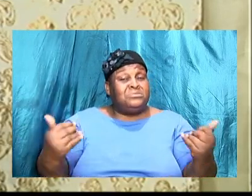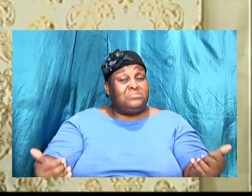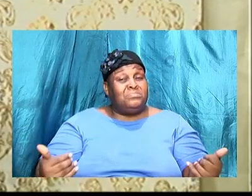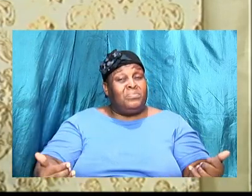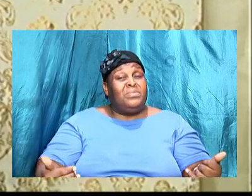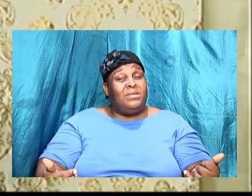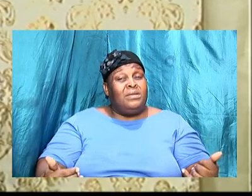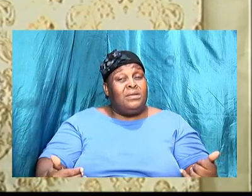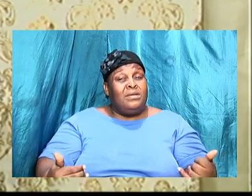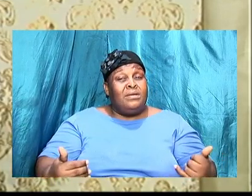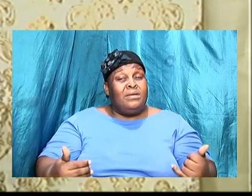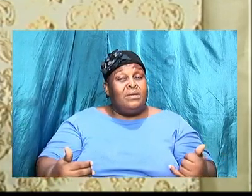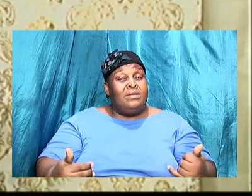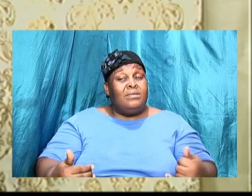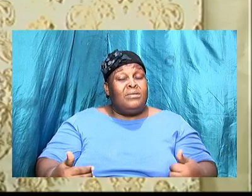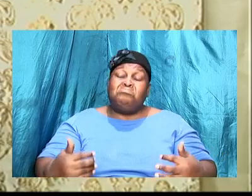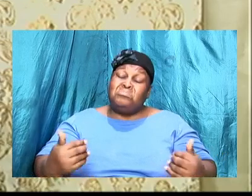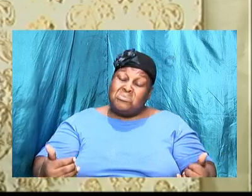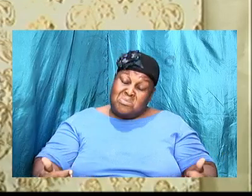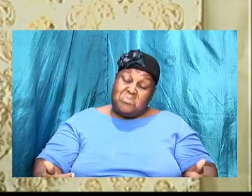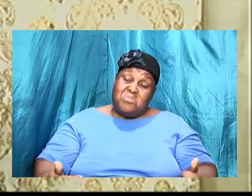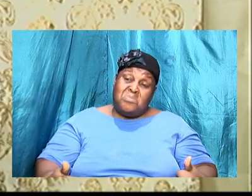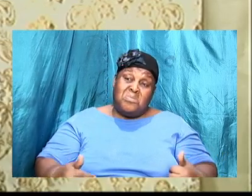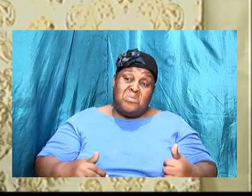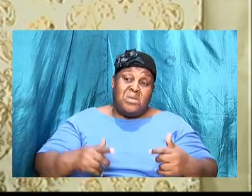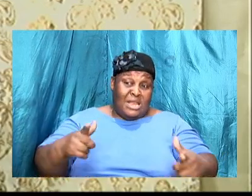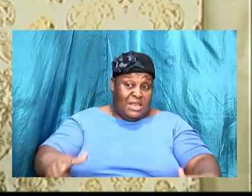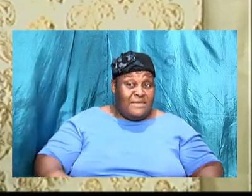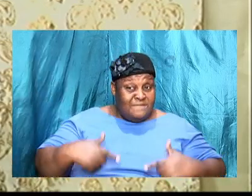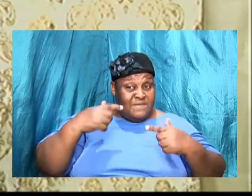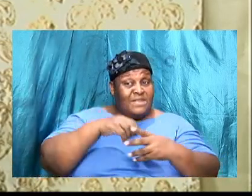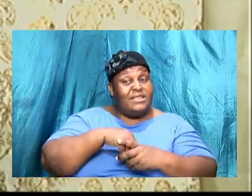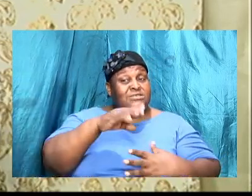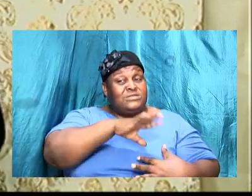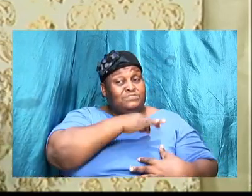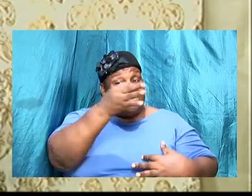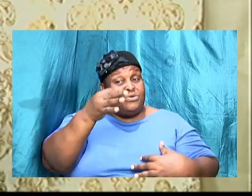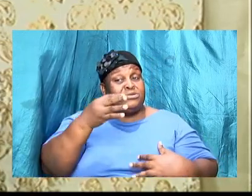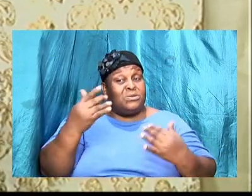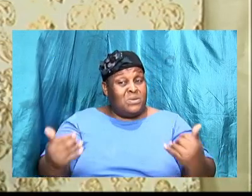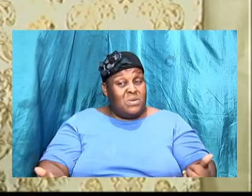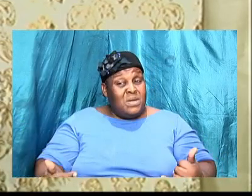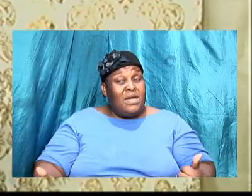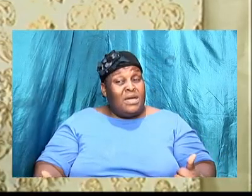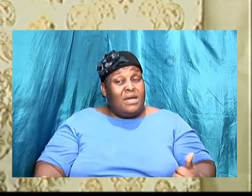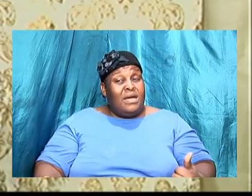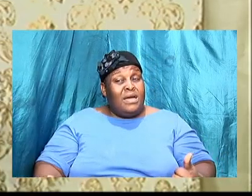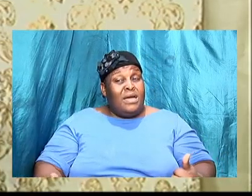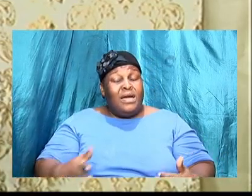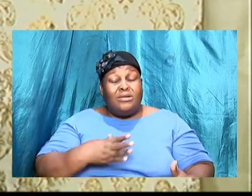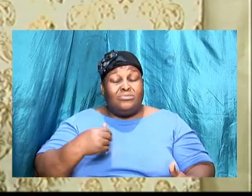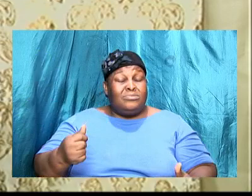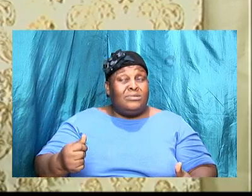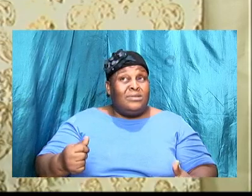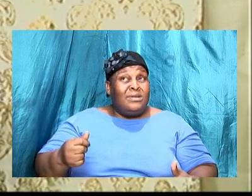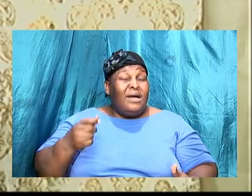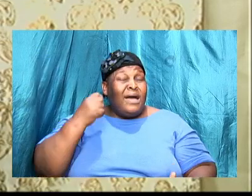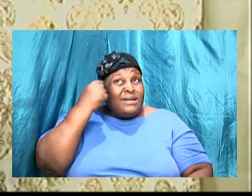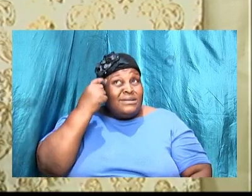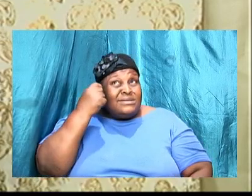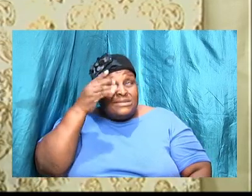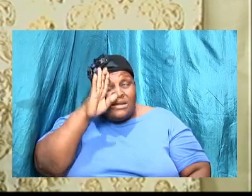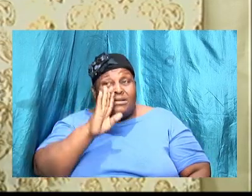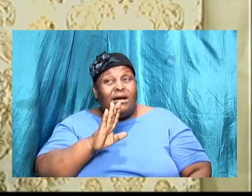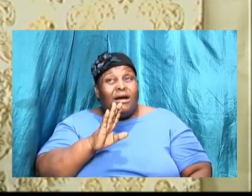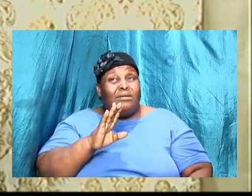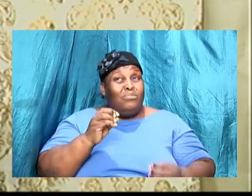walking in the spirit now and I understand God a little better now and when he talks